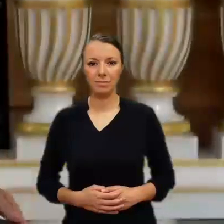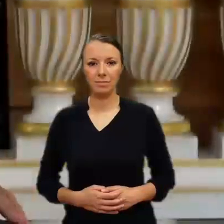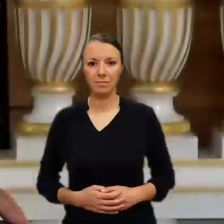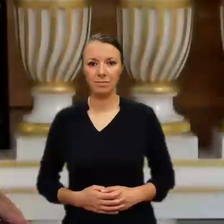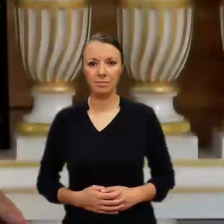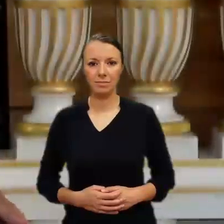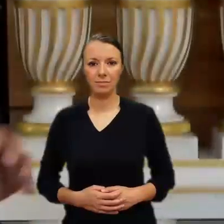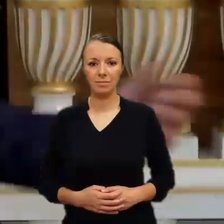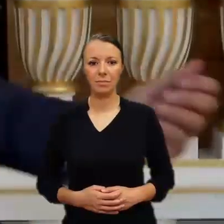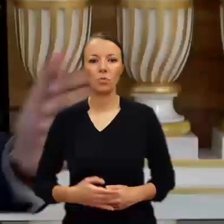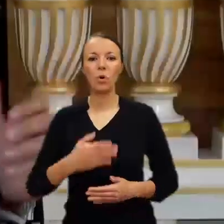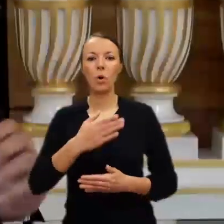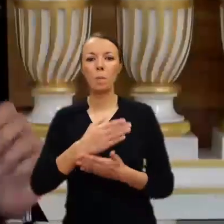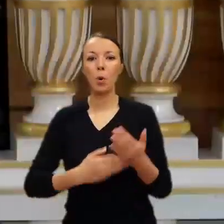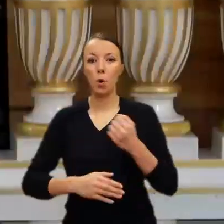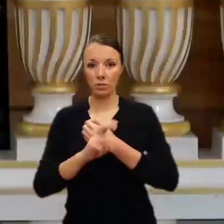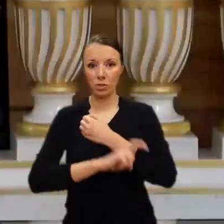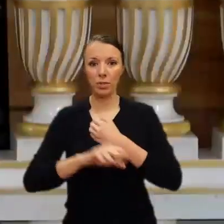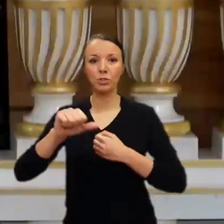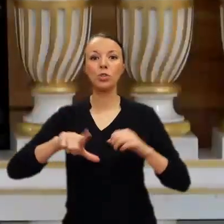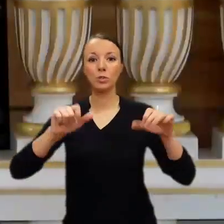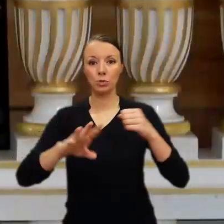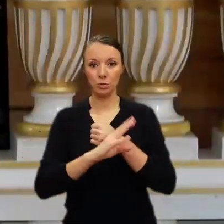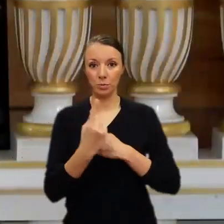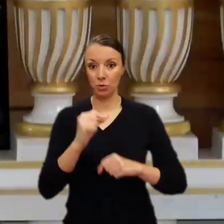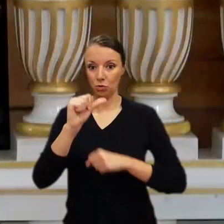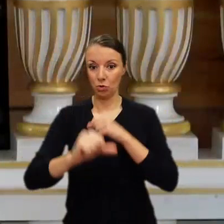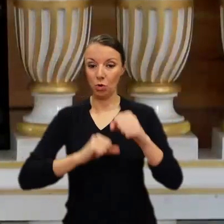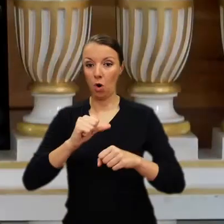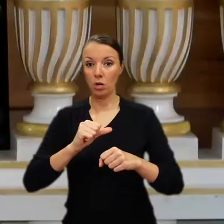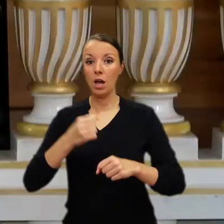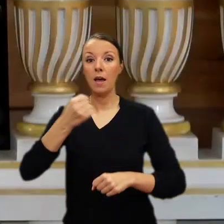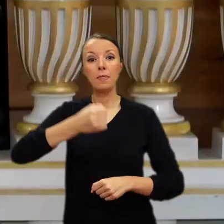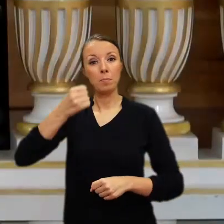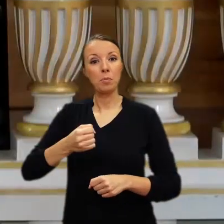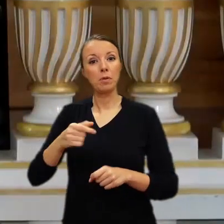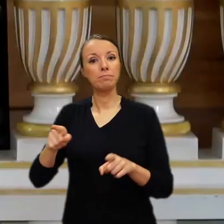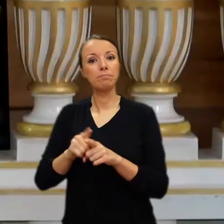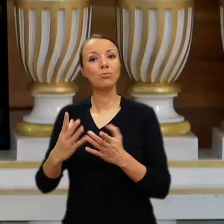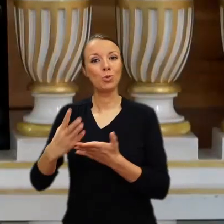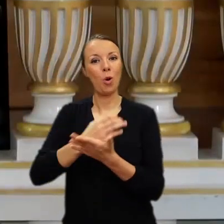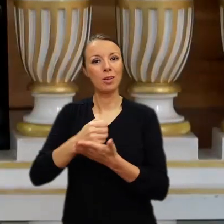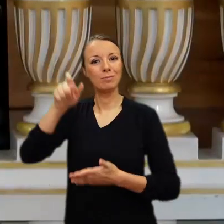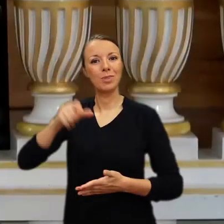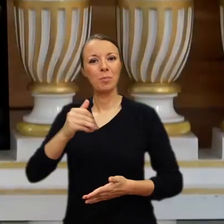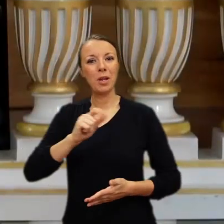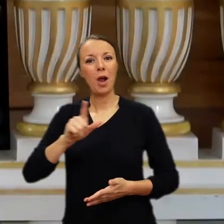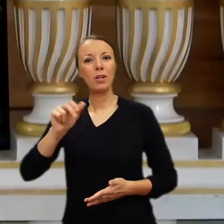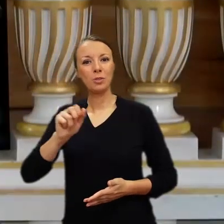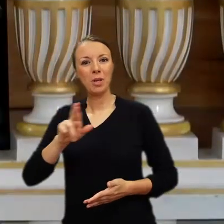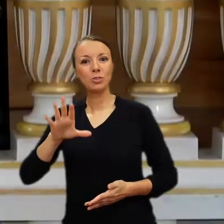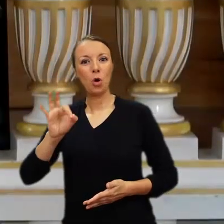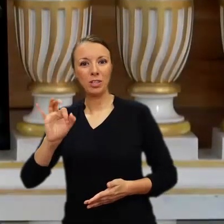In mid-August 1791, the diplomat and collector, Michal Kazimierz